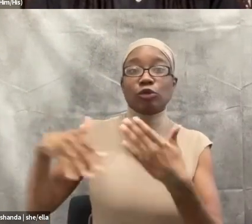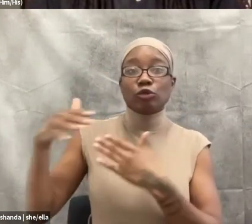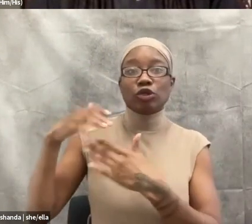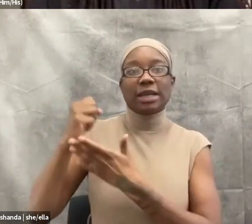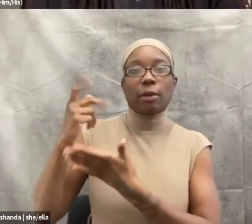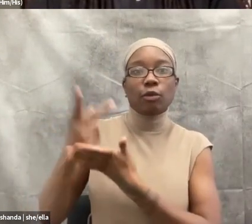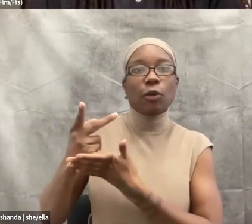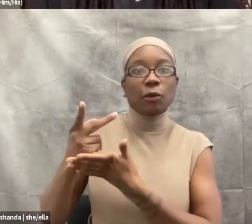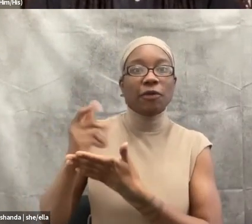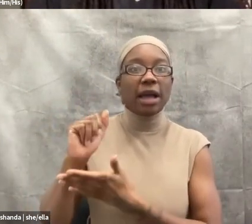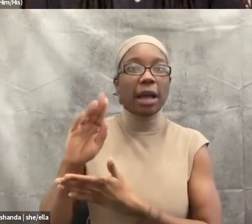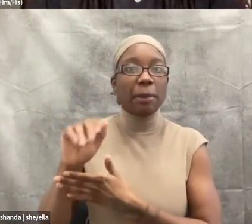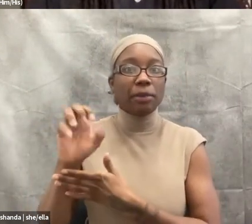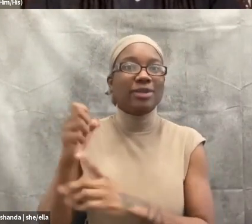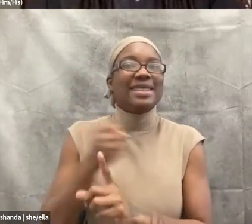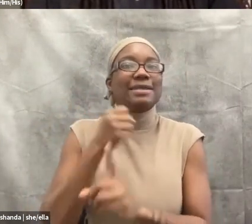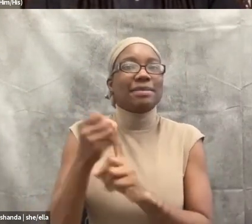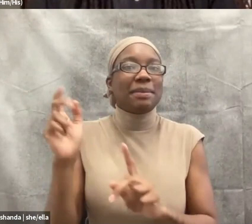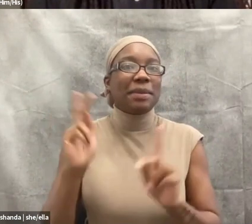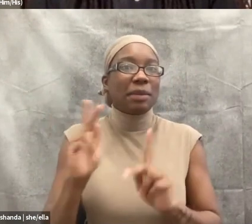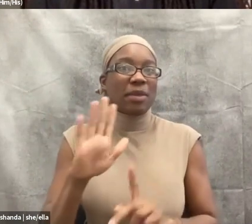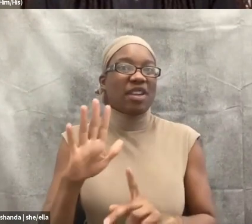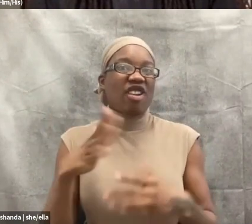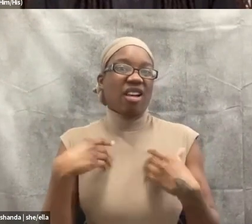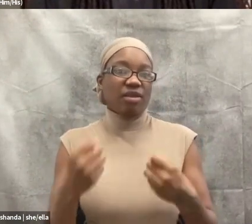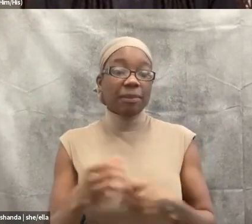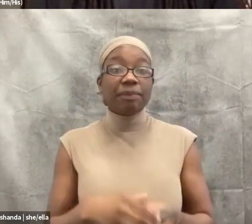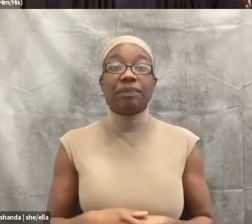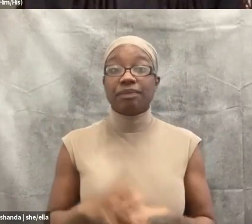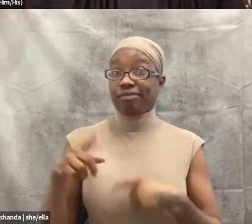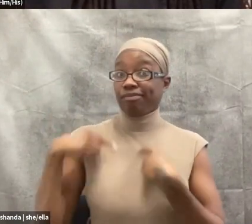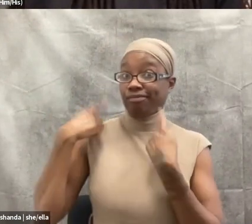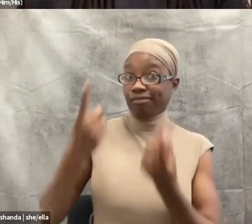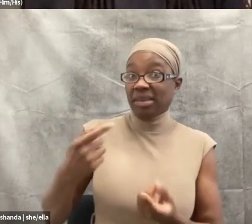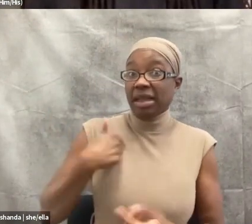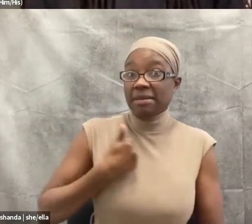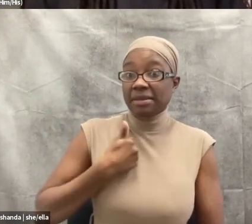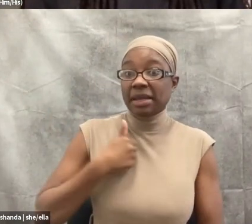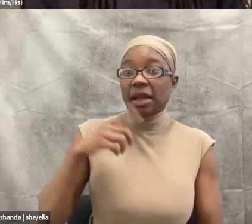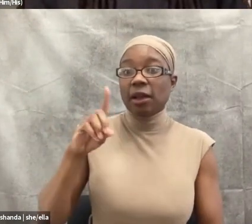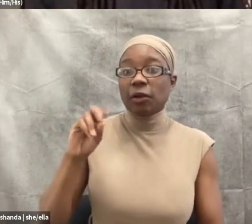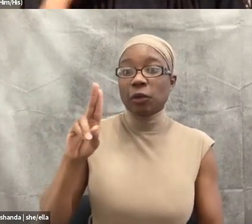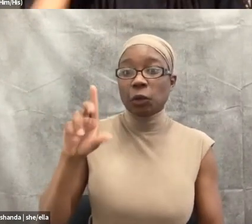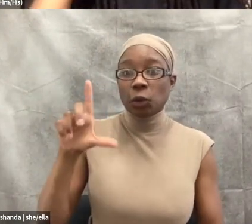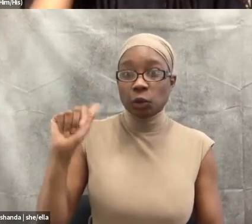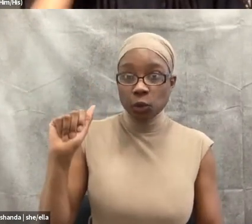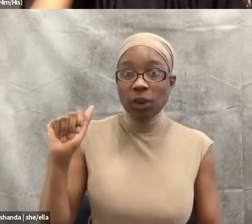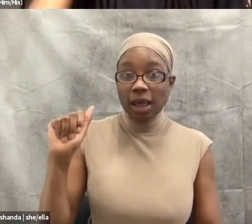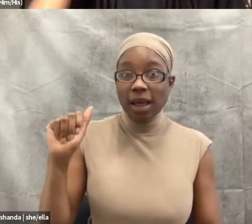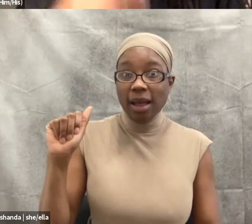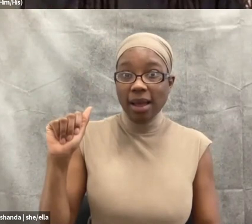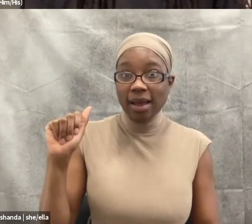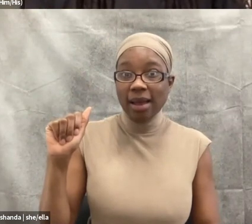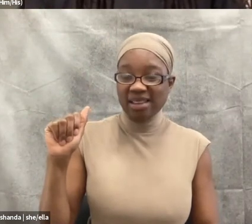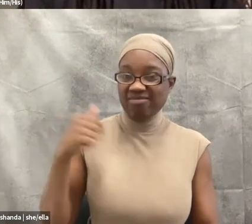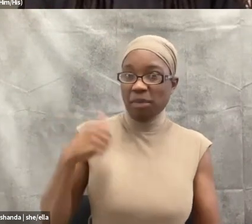doula, a birth worker, and I used to always tell my clients how every woman develops the eggs she carries while in her mother, right? So your